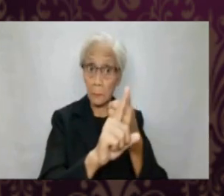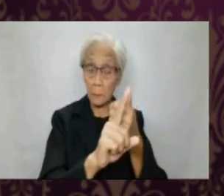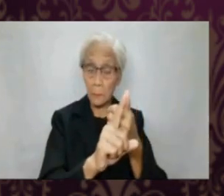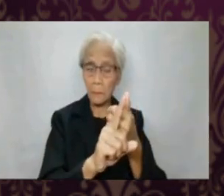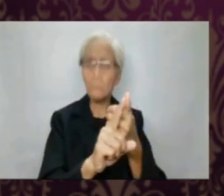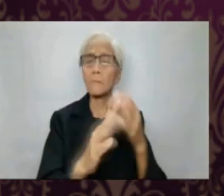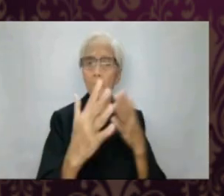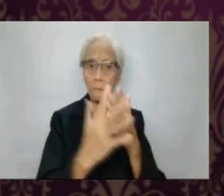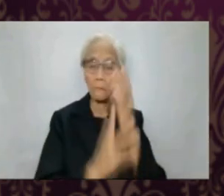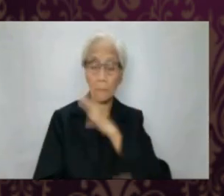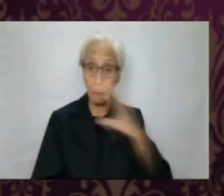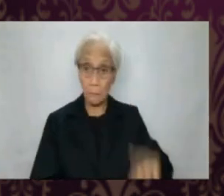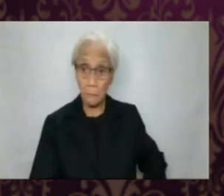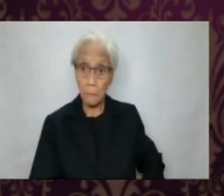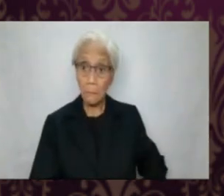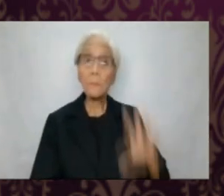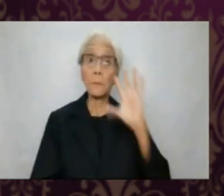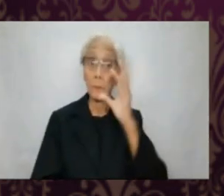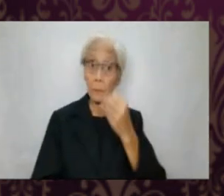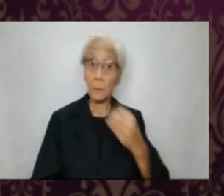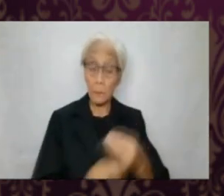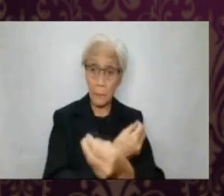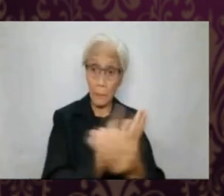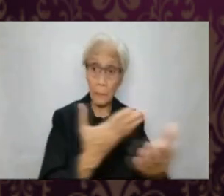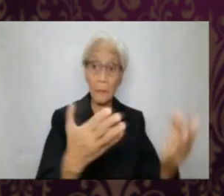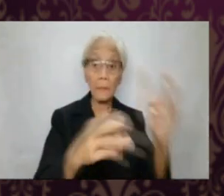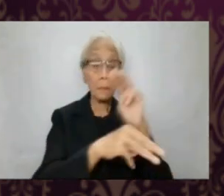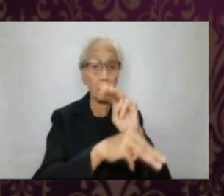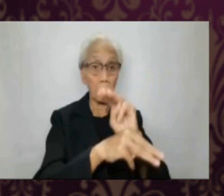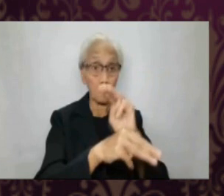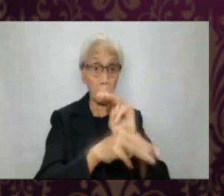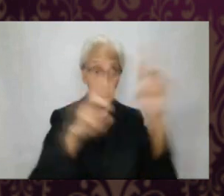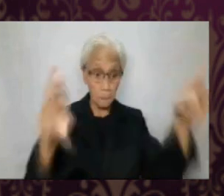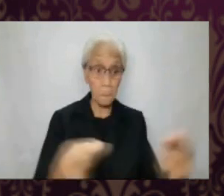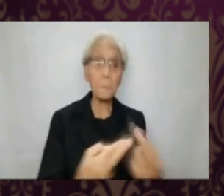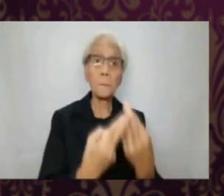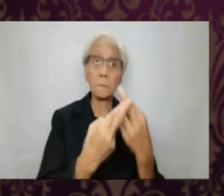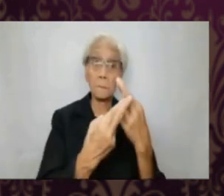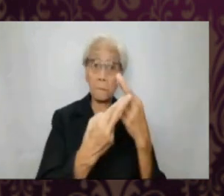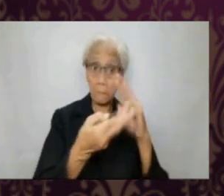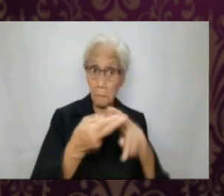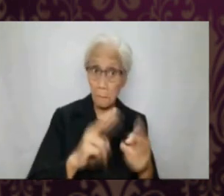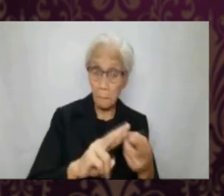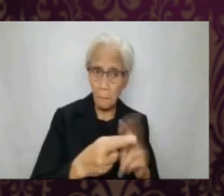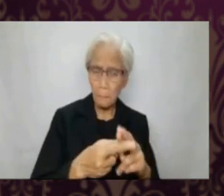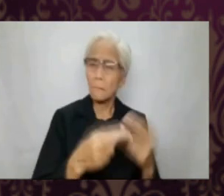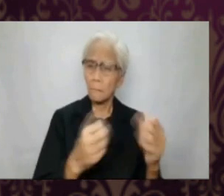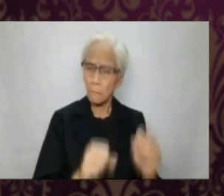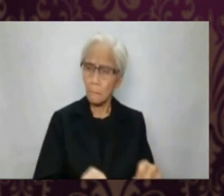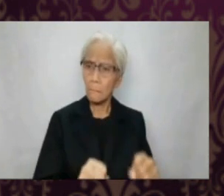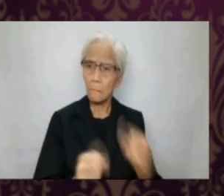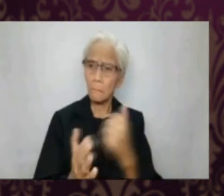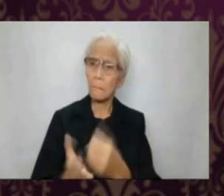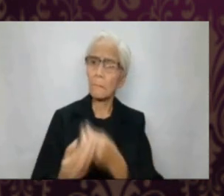reconciled us to himself through Christ and who has given us the ministry of reconciliation.